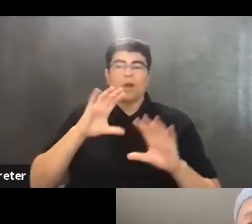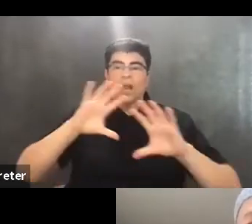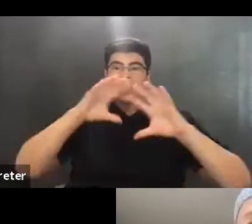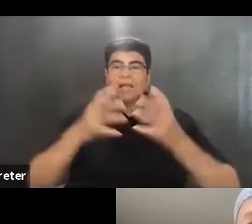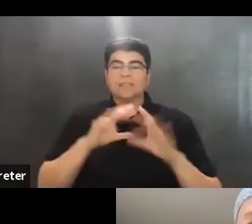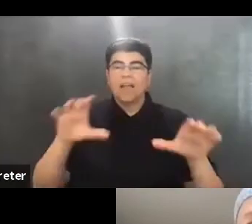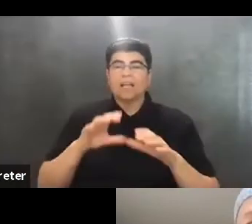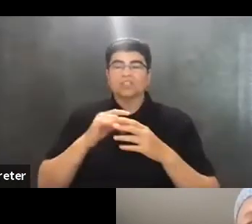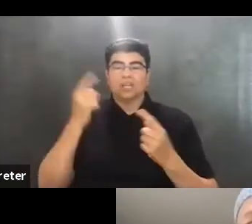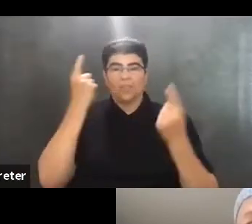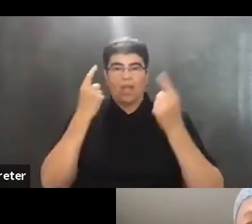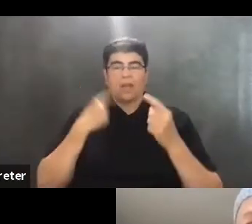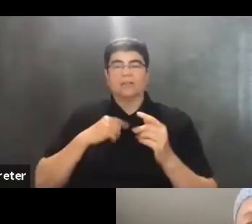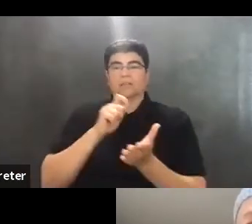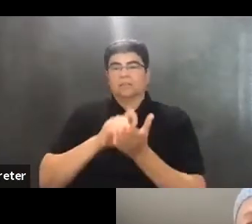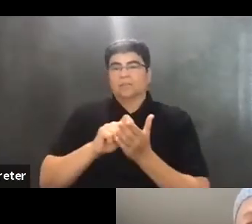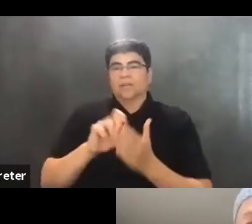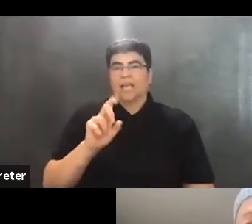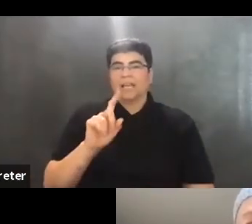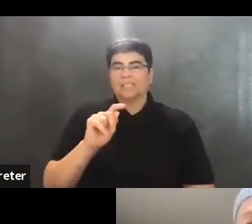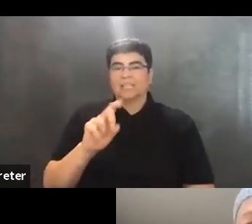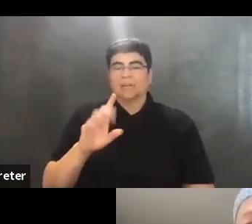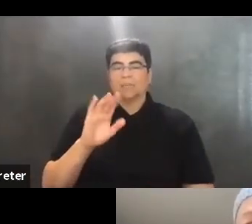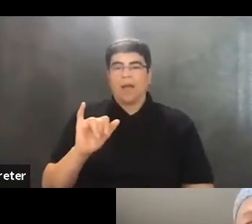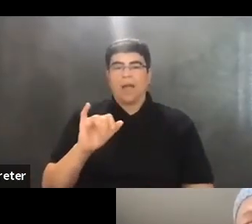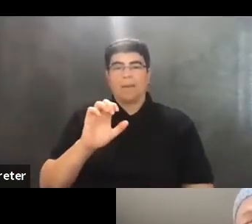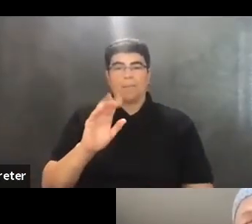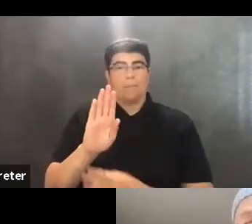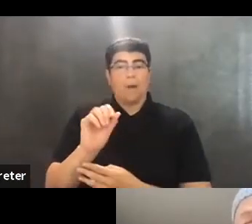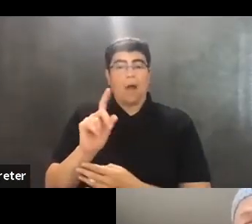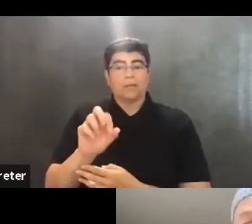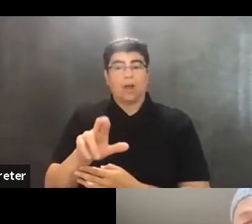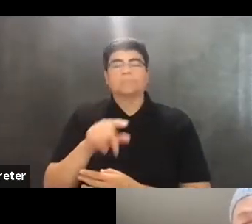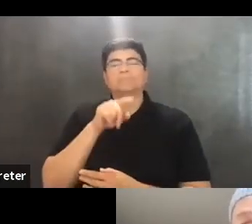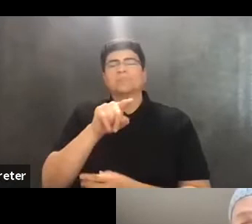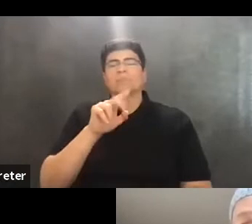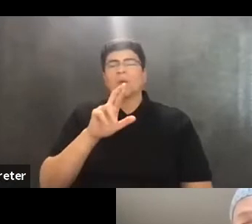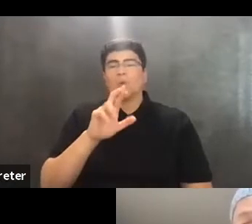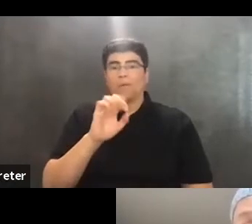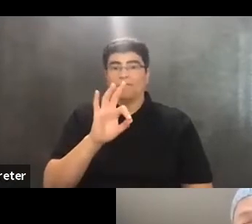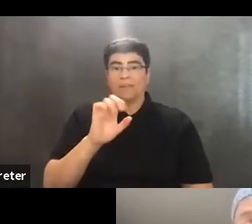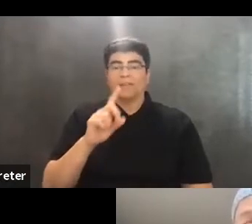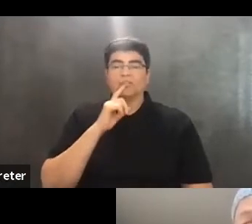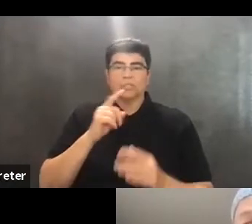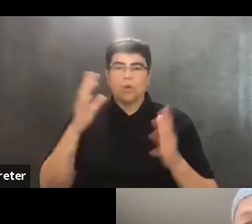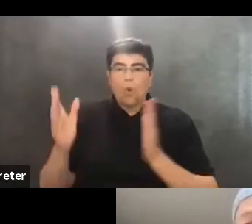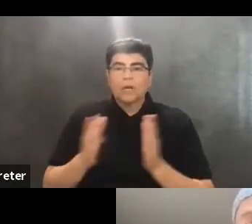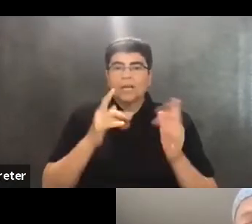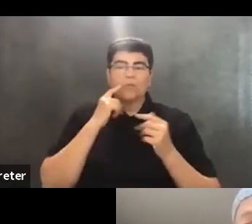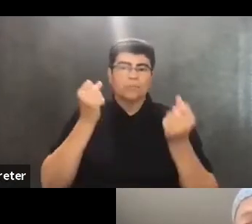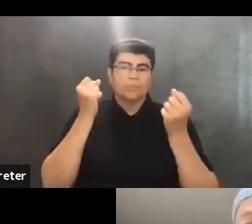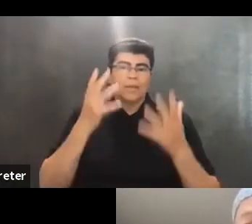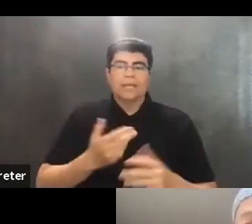Thought, that's edited with Brenna Bandar. Rafif has been an organizer with a number of grassroots Palestinian